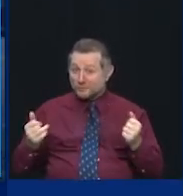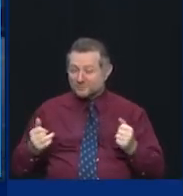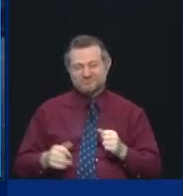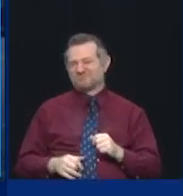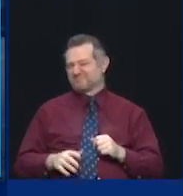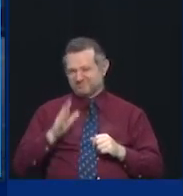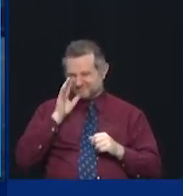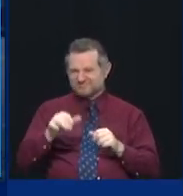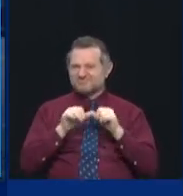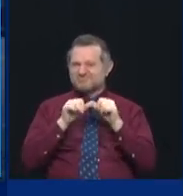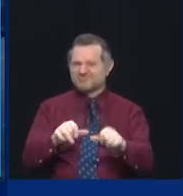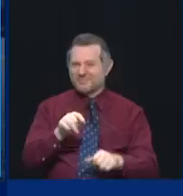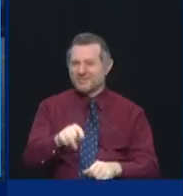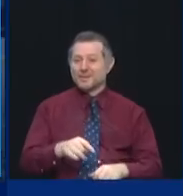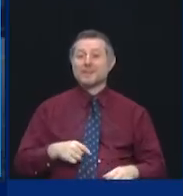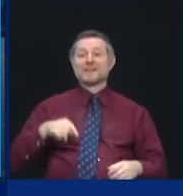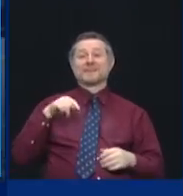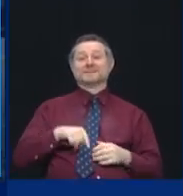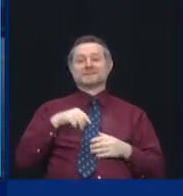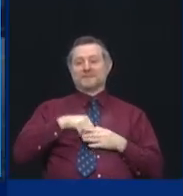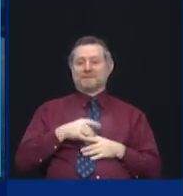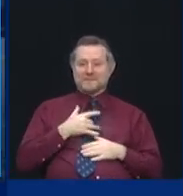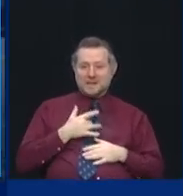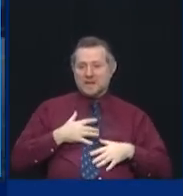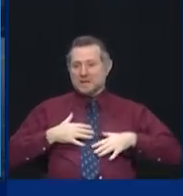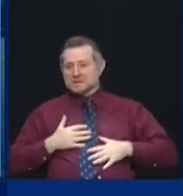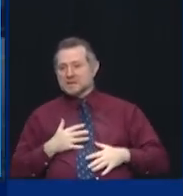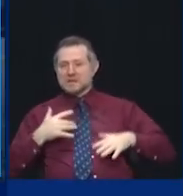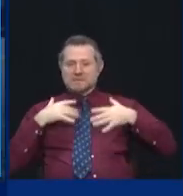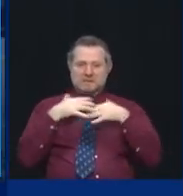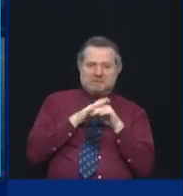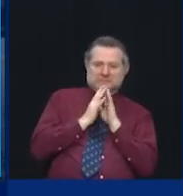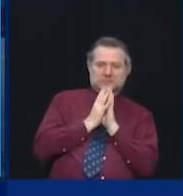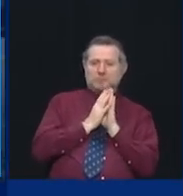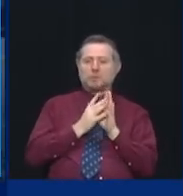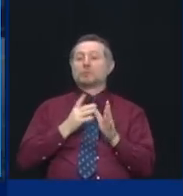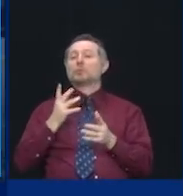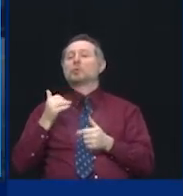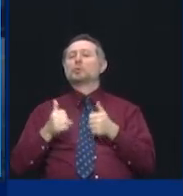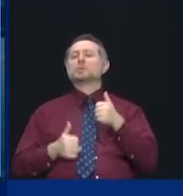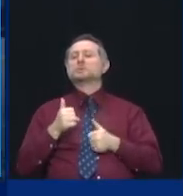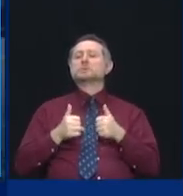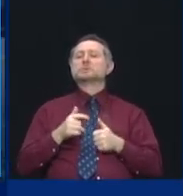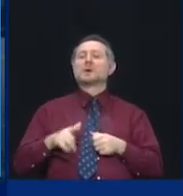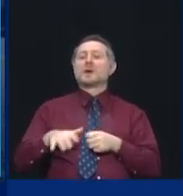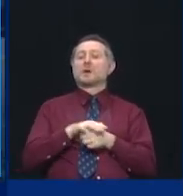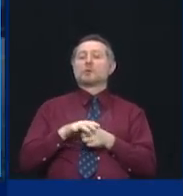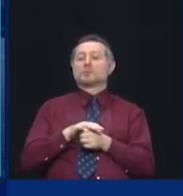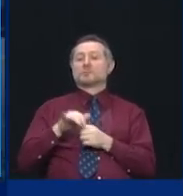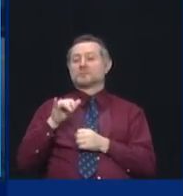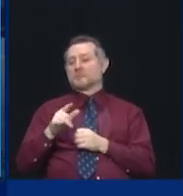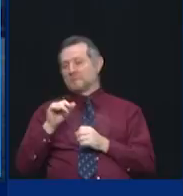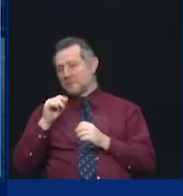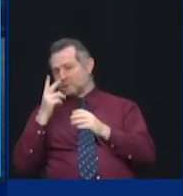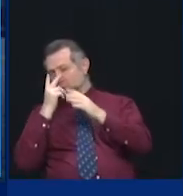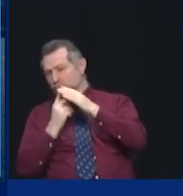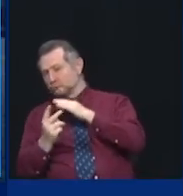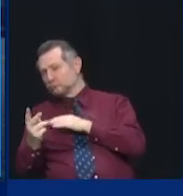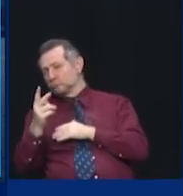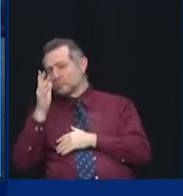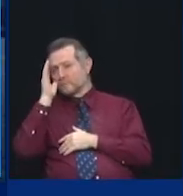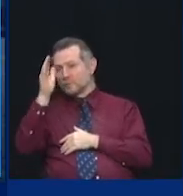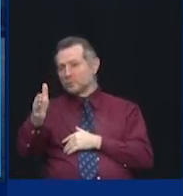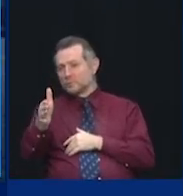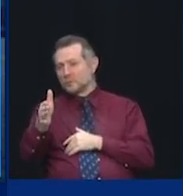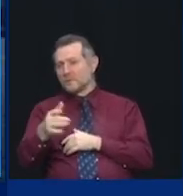not going to go away. It's going to be what place anticipates the future and builds for